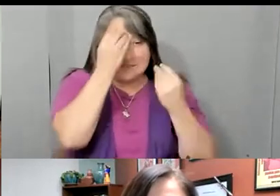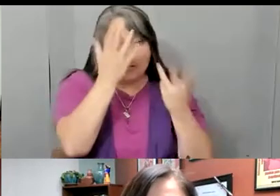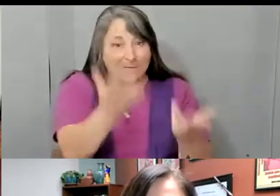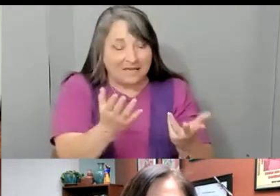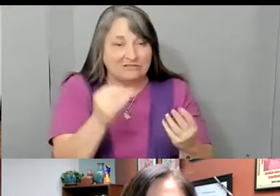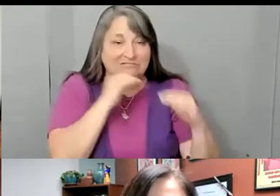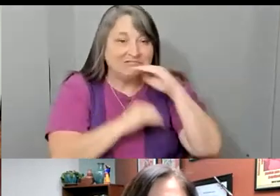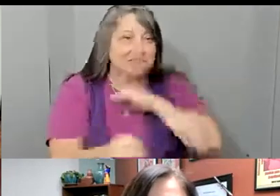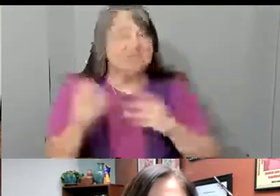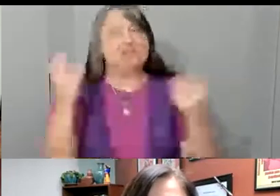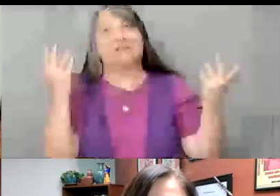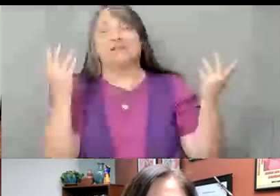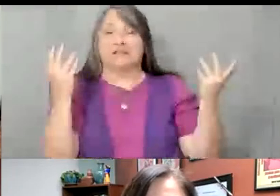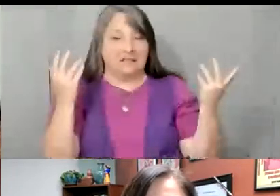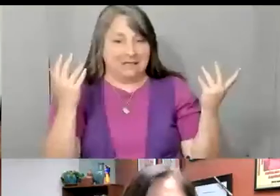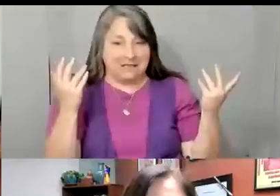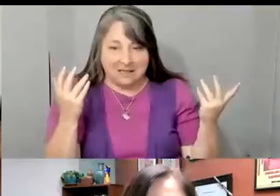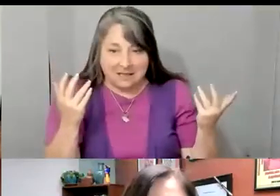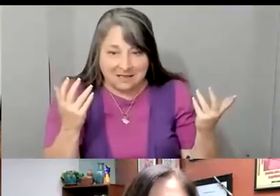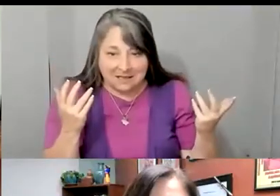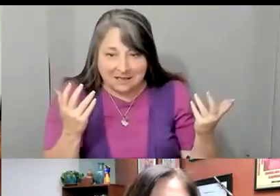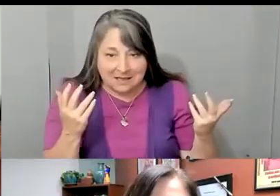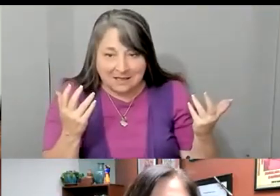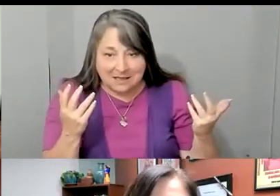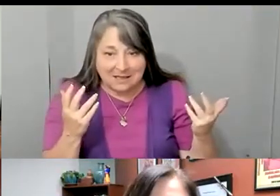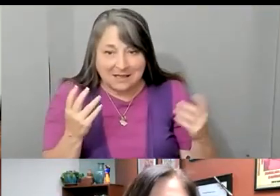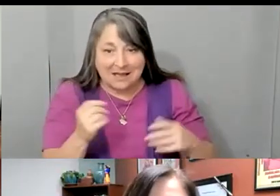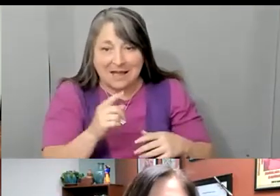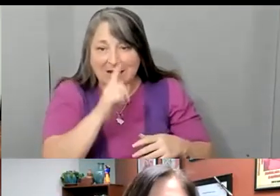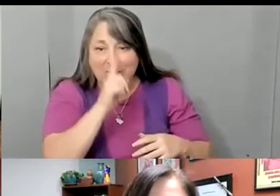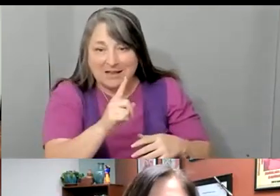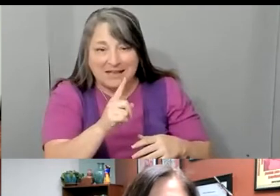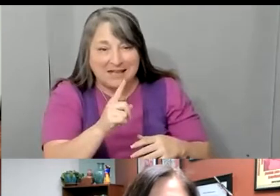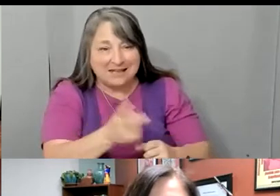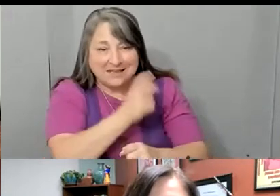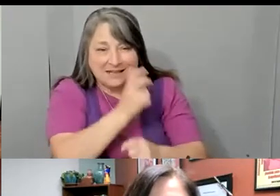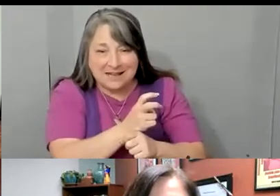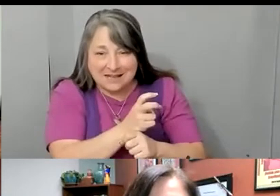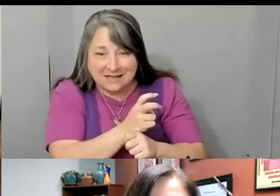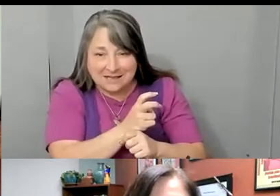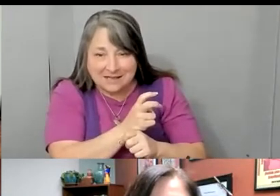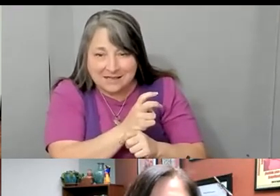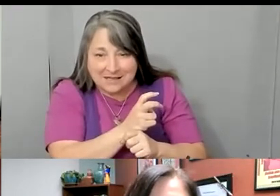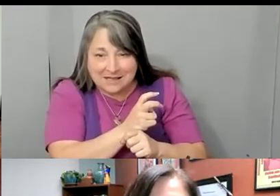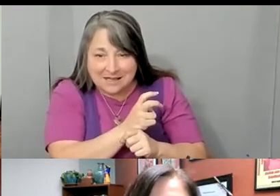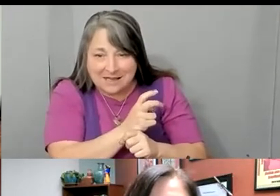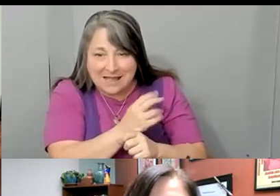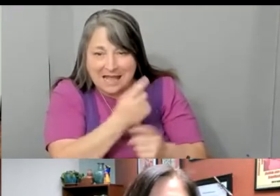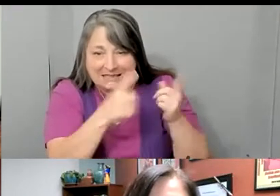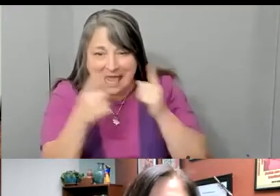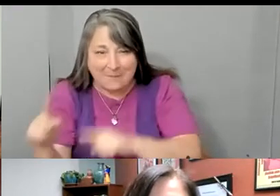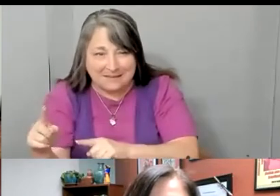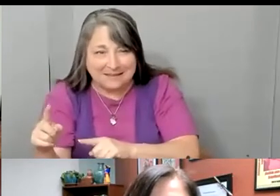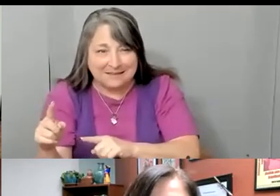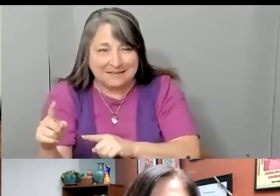we can really, you know, enough to shut down Facebook, shut down social medias out there. I don't know I can happen again, and usually they have to